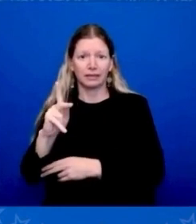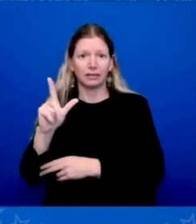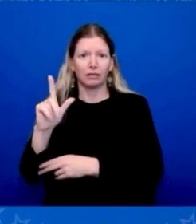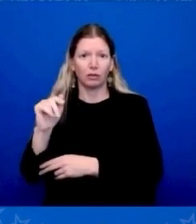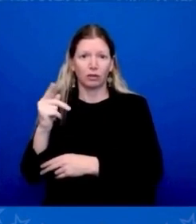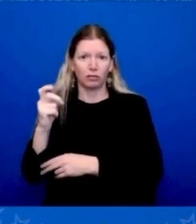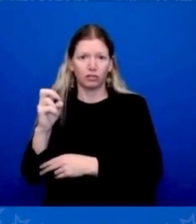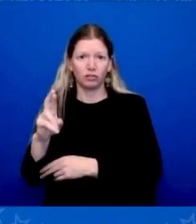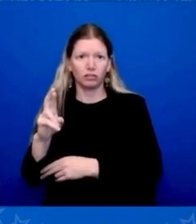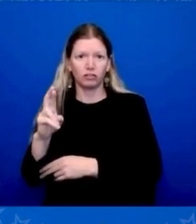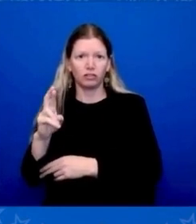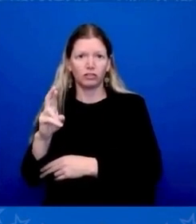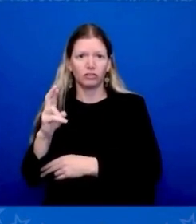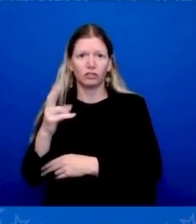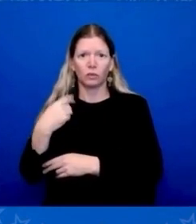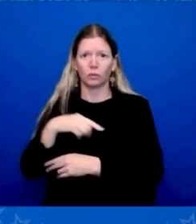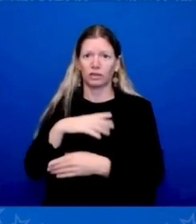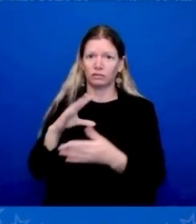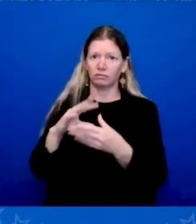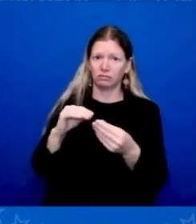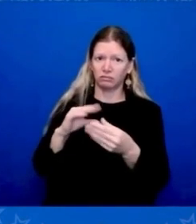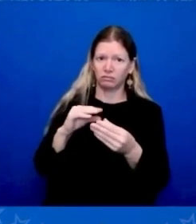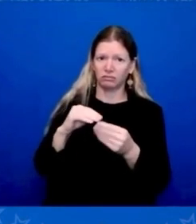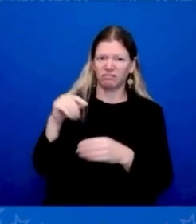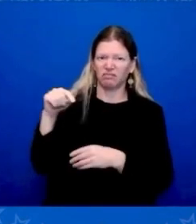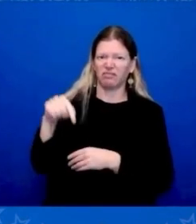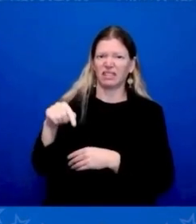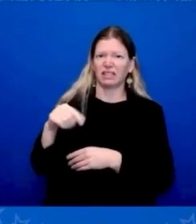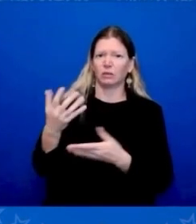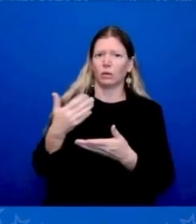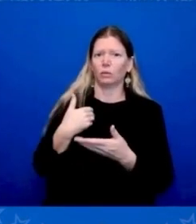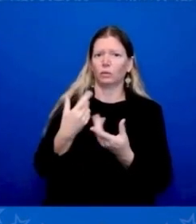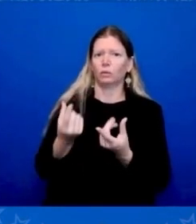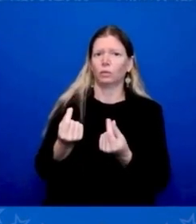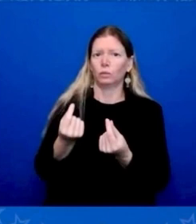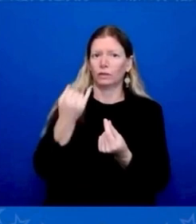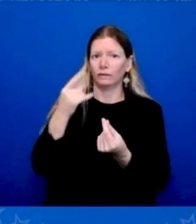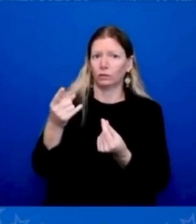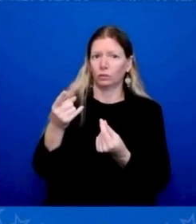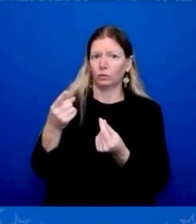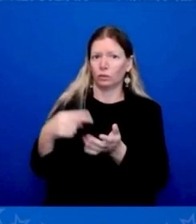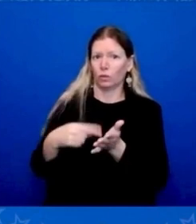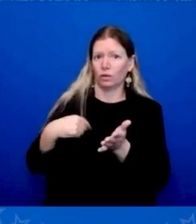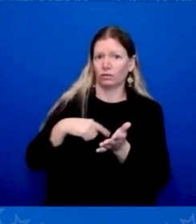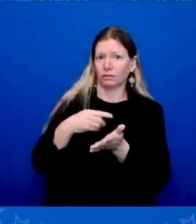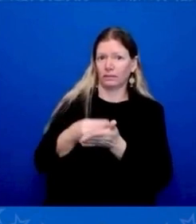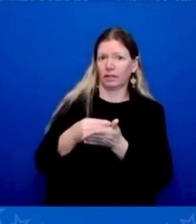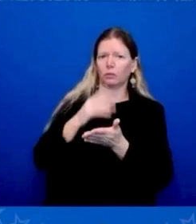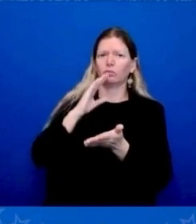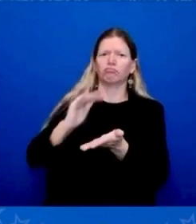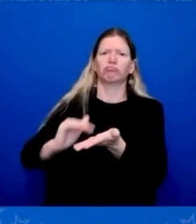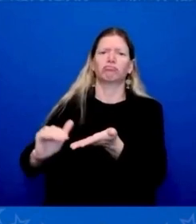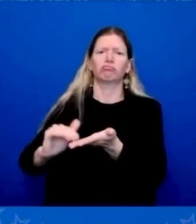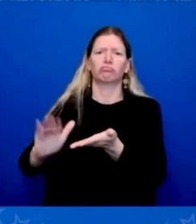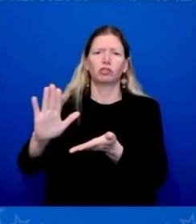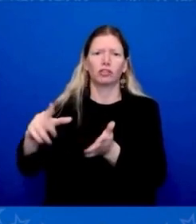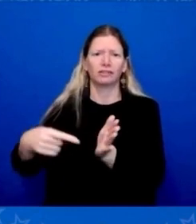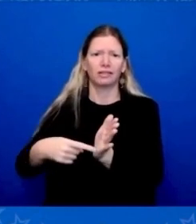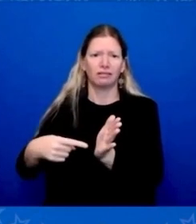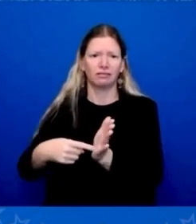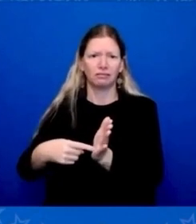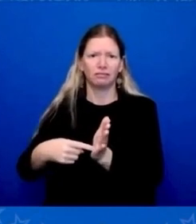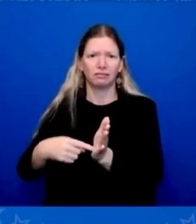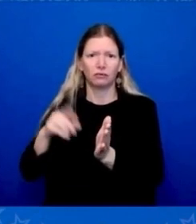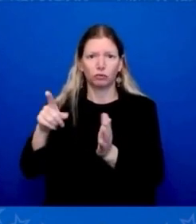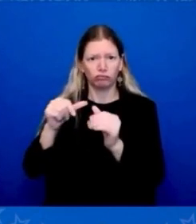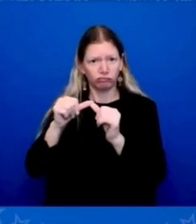maintain your forest, because they become carbon sinks. They are the things that take carbon out of the air. And so we're